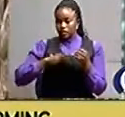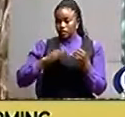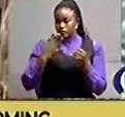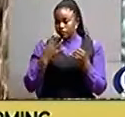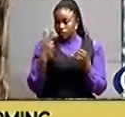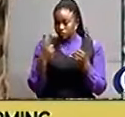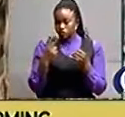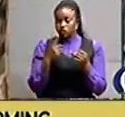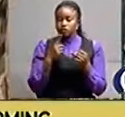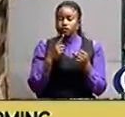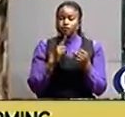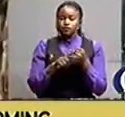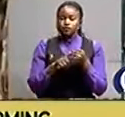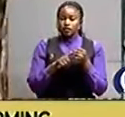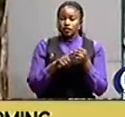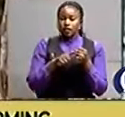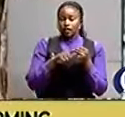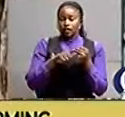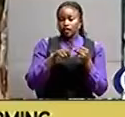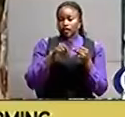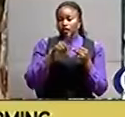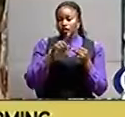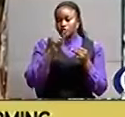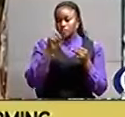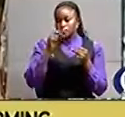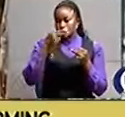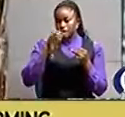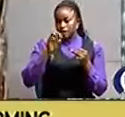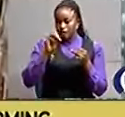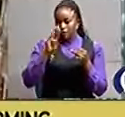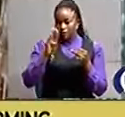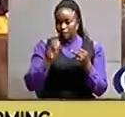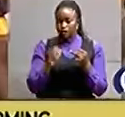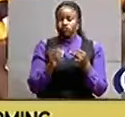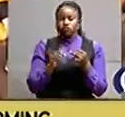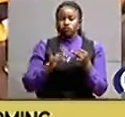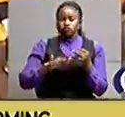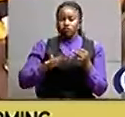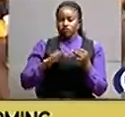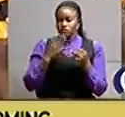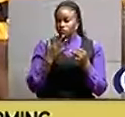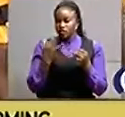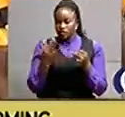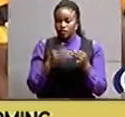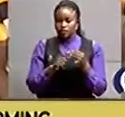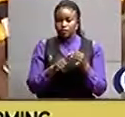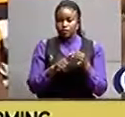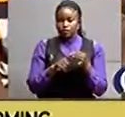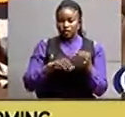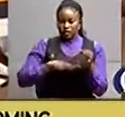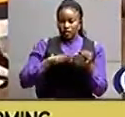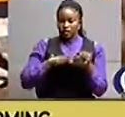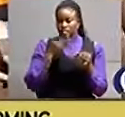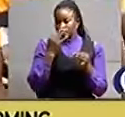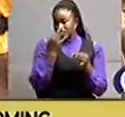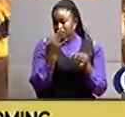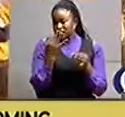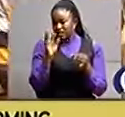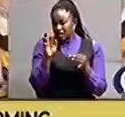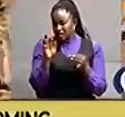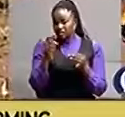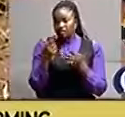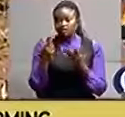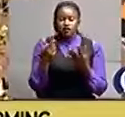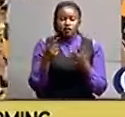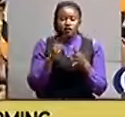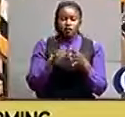saluti b nelson tembo 23 years from kirembe masareka zalimon 38 from rabihungu